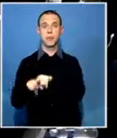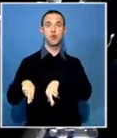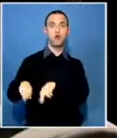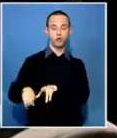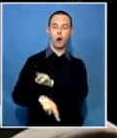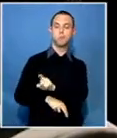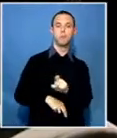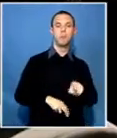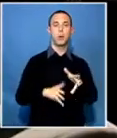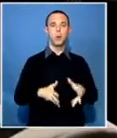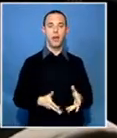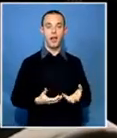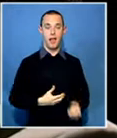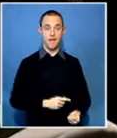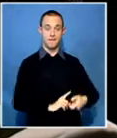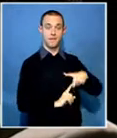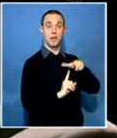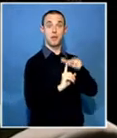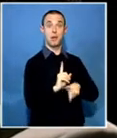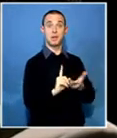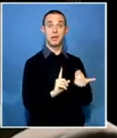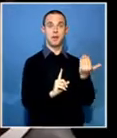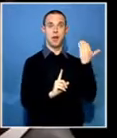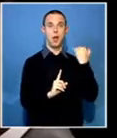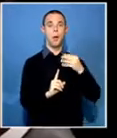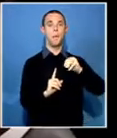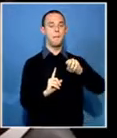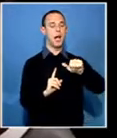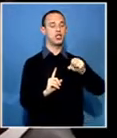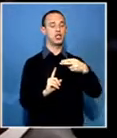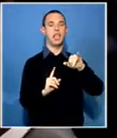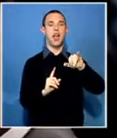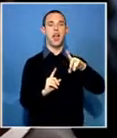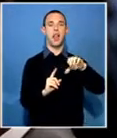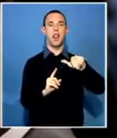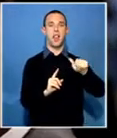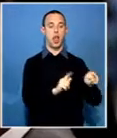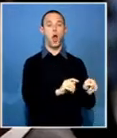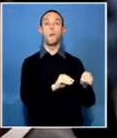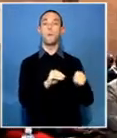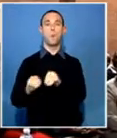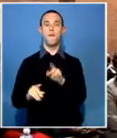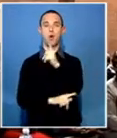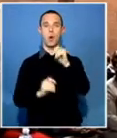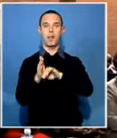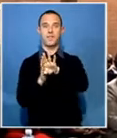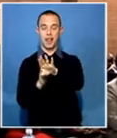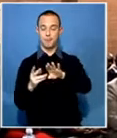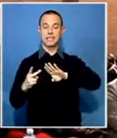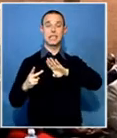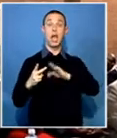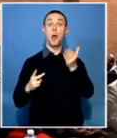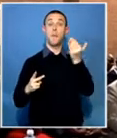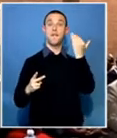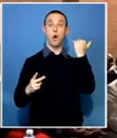local government and traditional affairs MEC Mlibo Koboshiane moved to rural development and is replaced by former